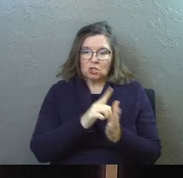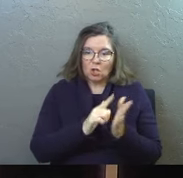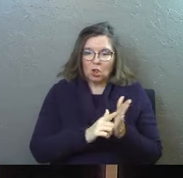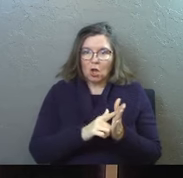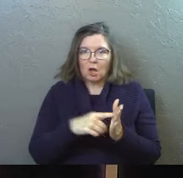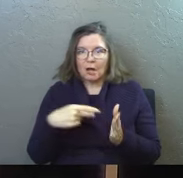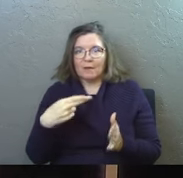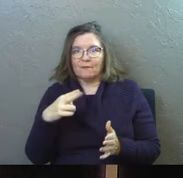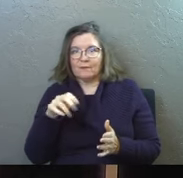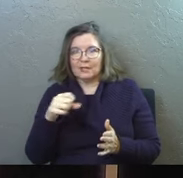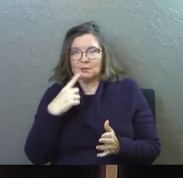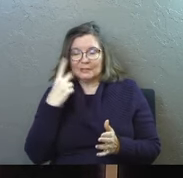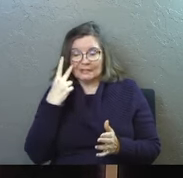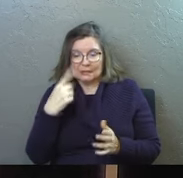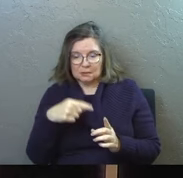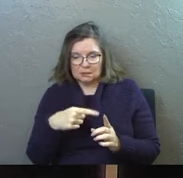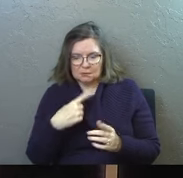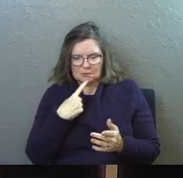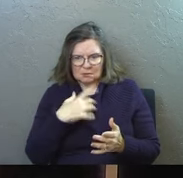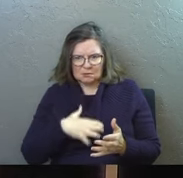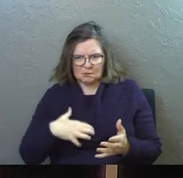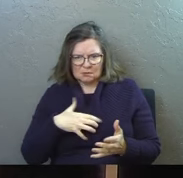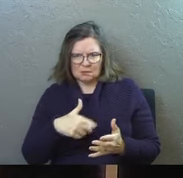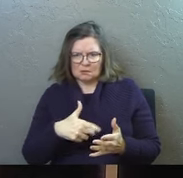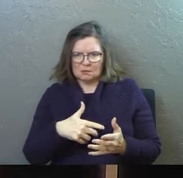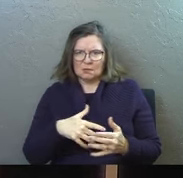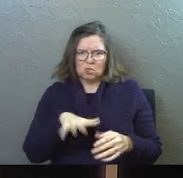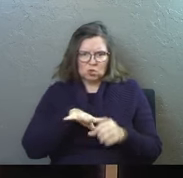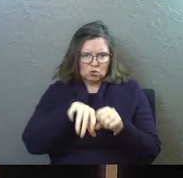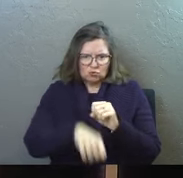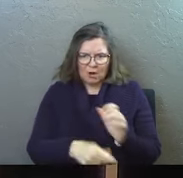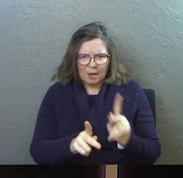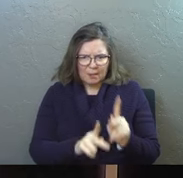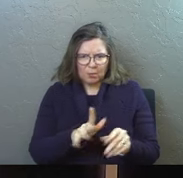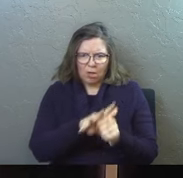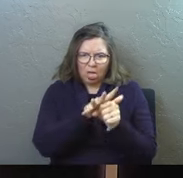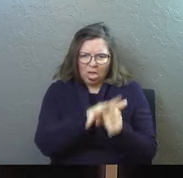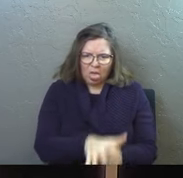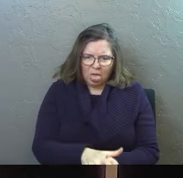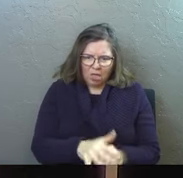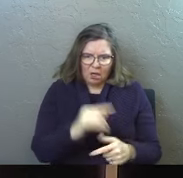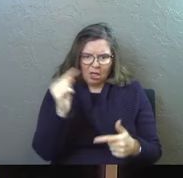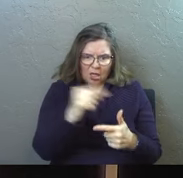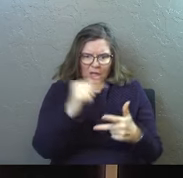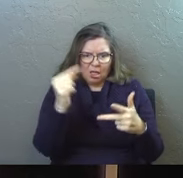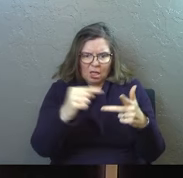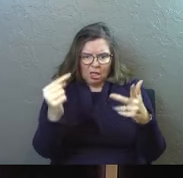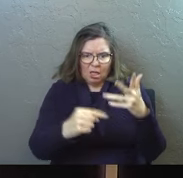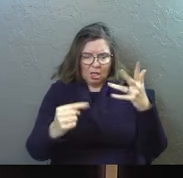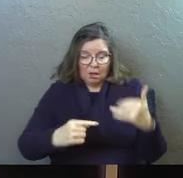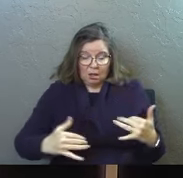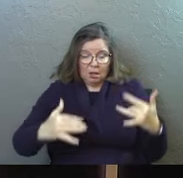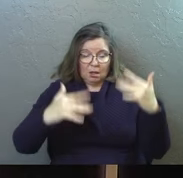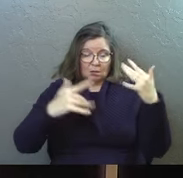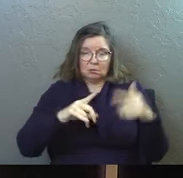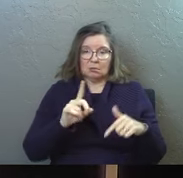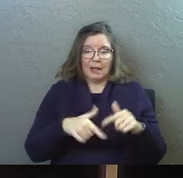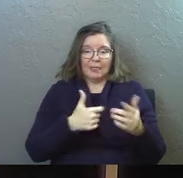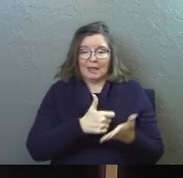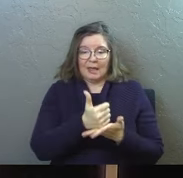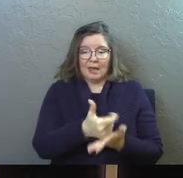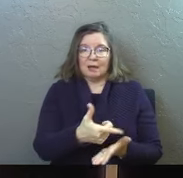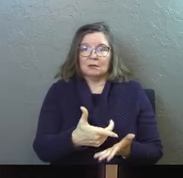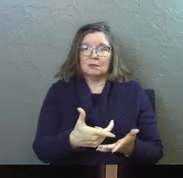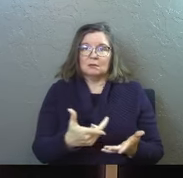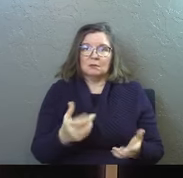of the law and Pharisees as who he is referencing here he says they crush people with unbearable religious demands and they never lift a finger